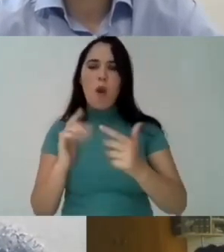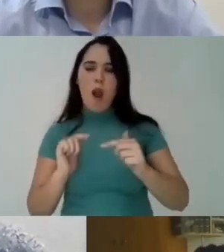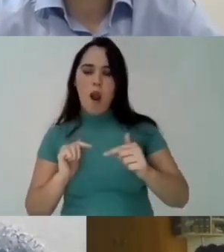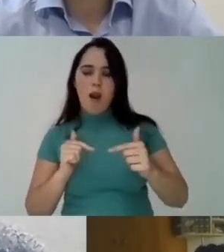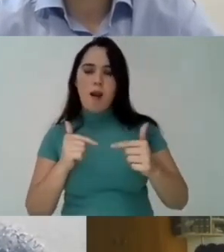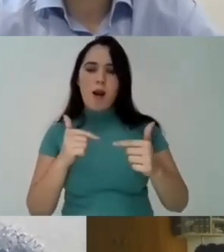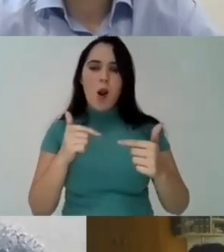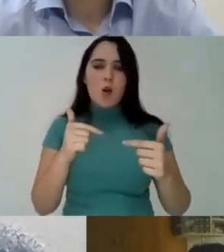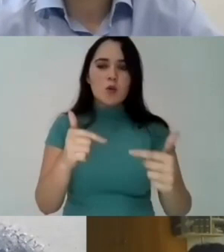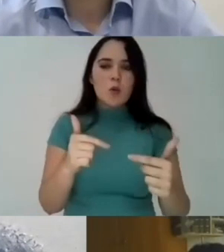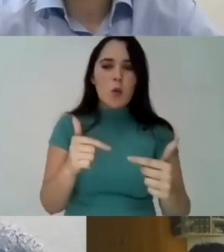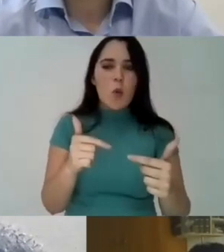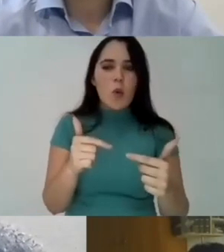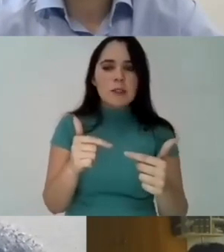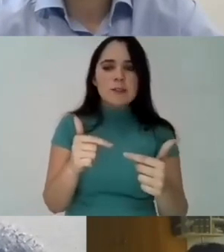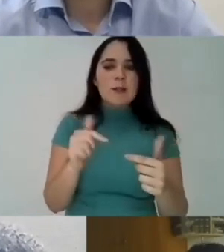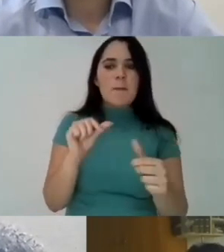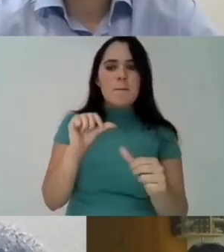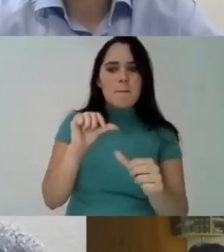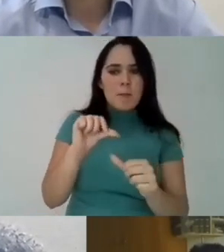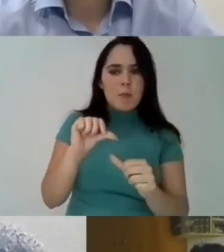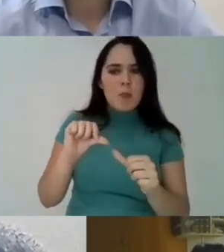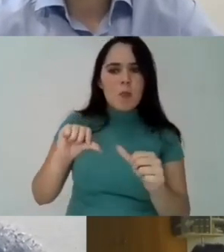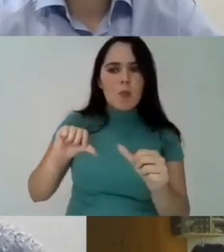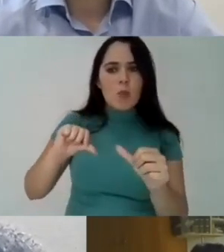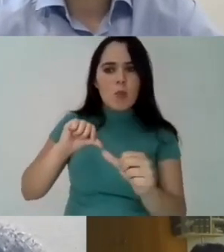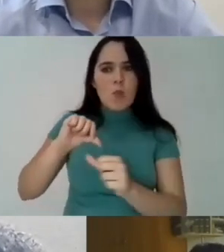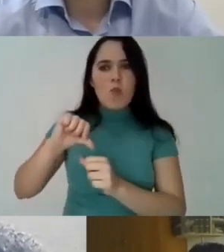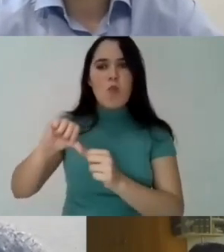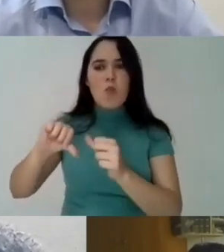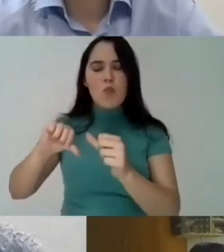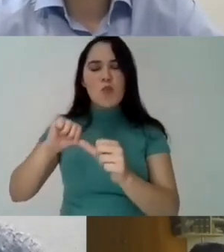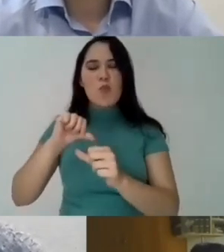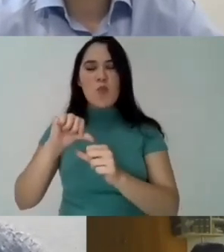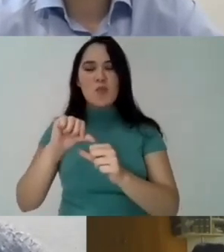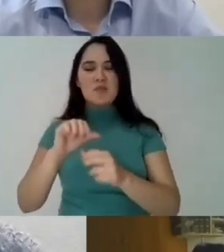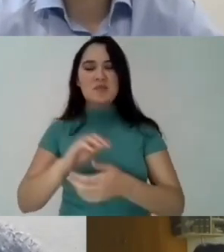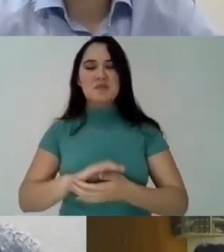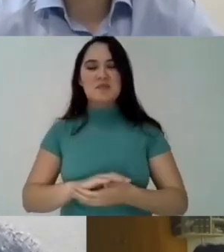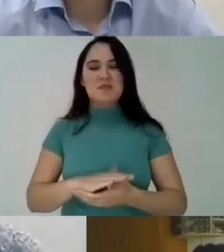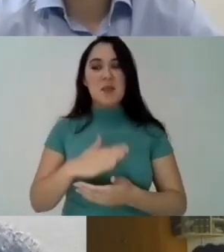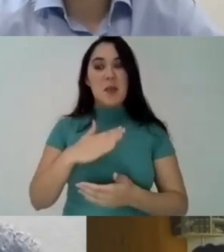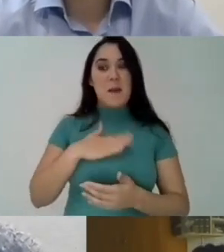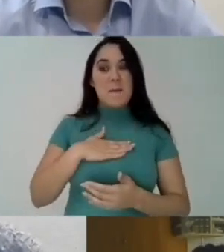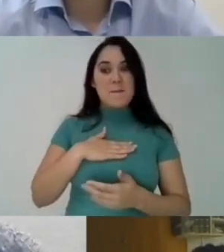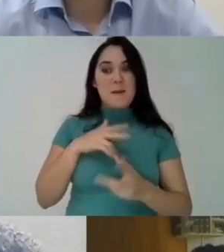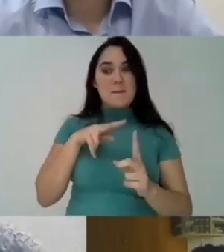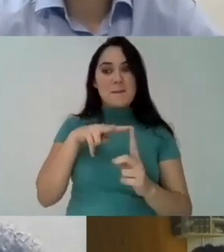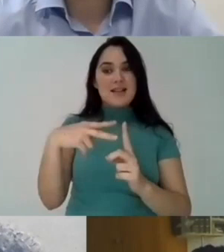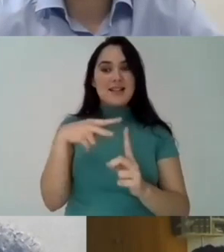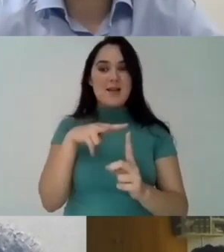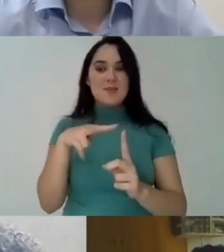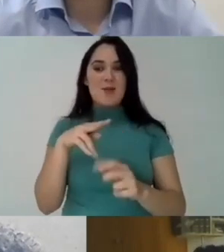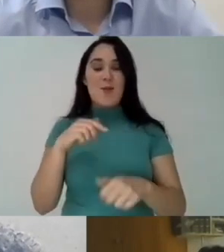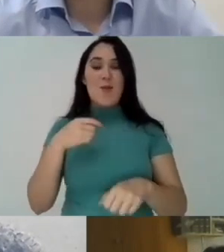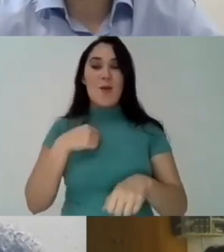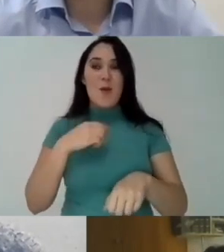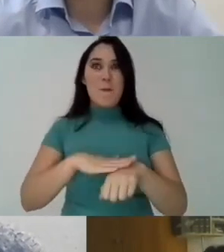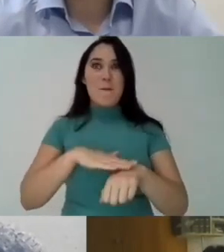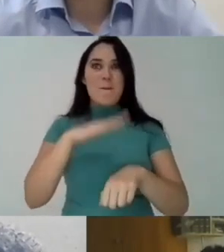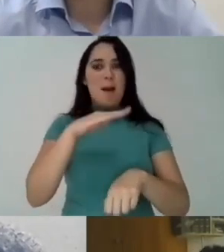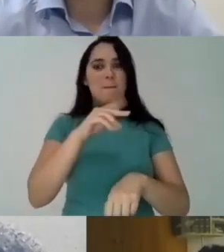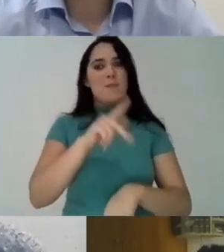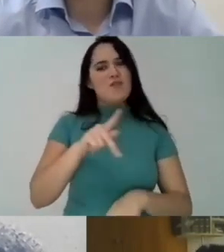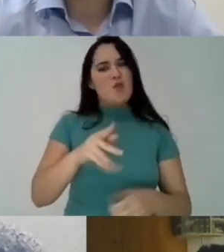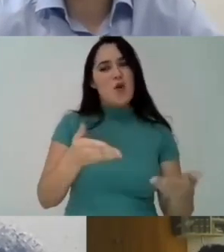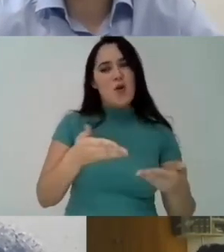i believe that over the years a few things have changed and uh my own opinions